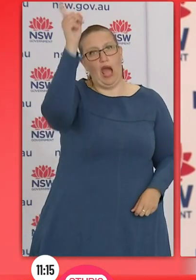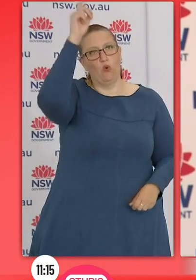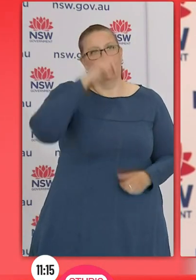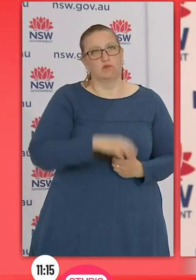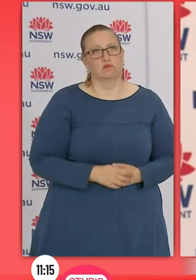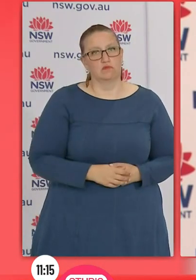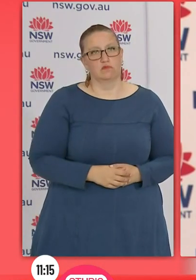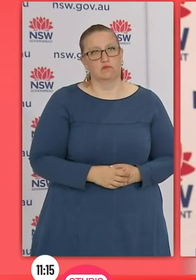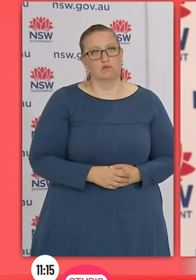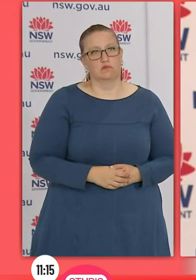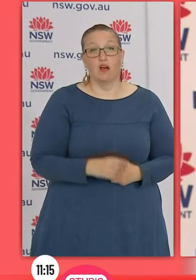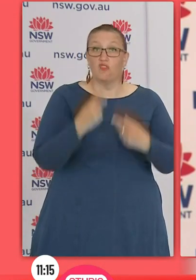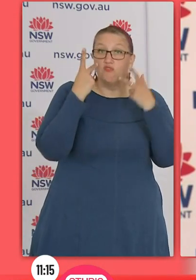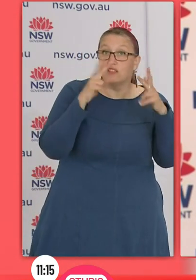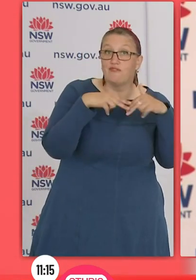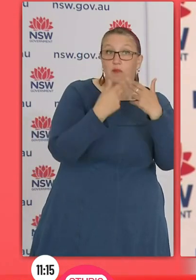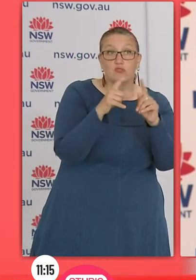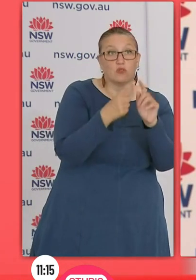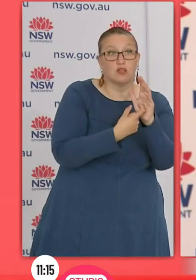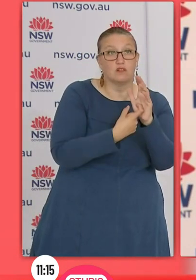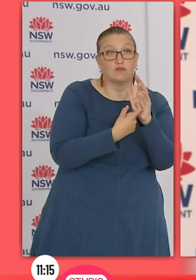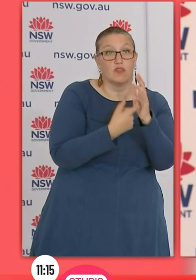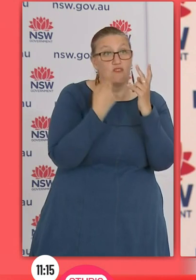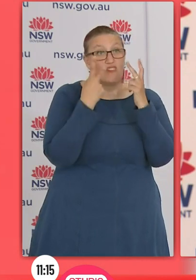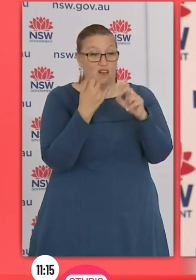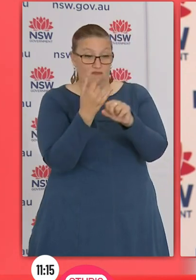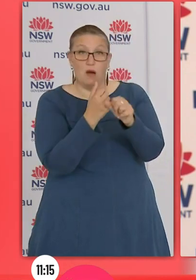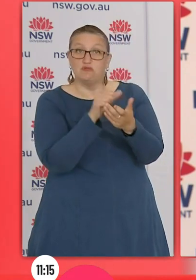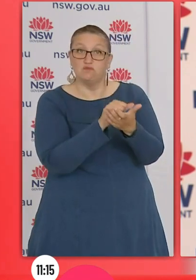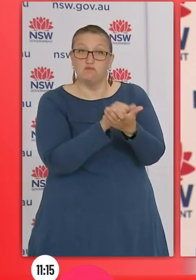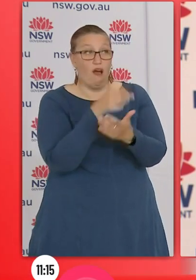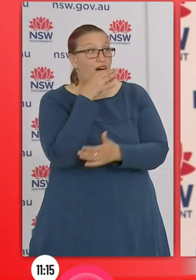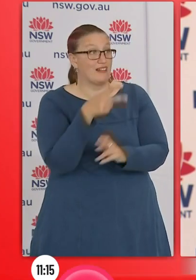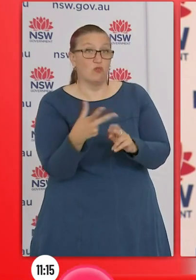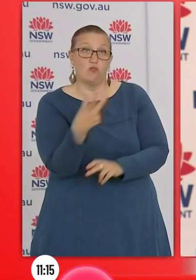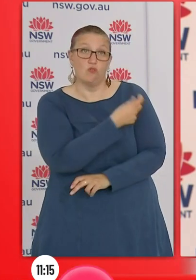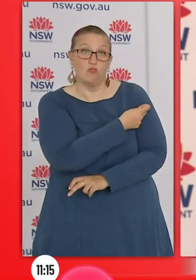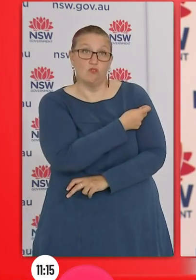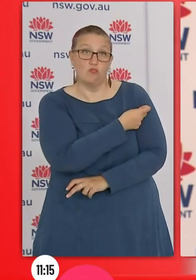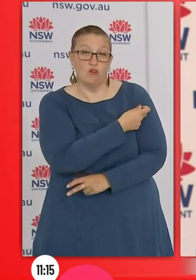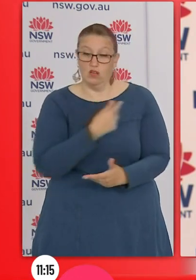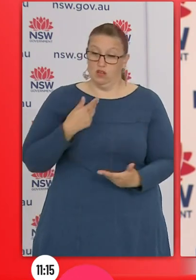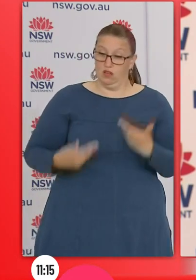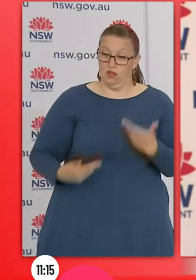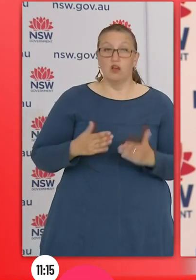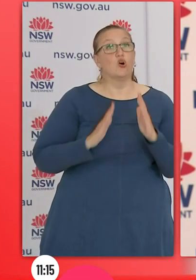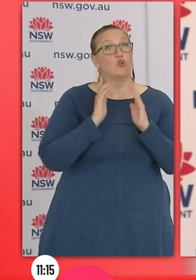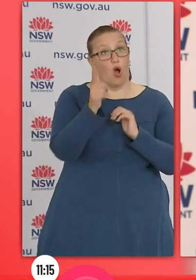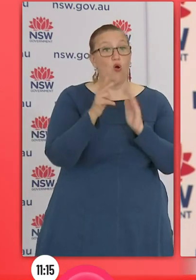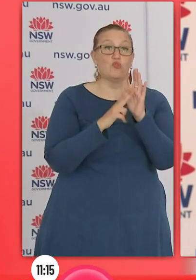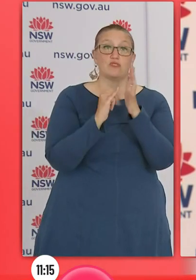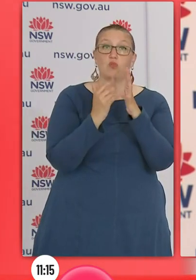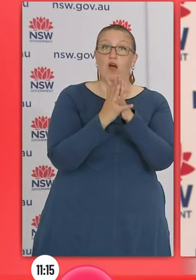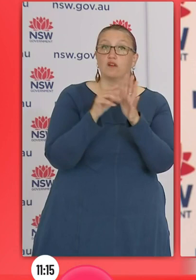see your pharmacist and visit the nsw.gov.au for an appointment. Get